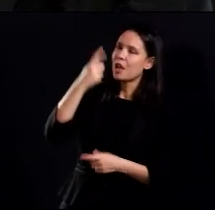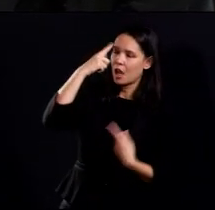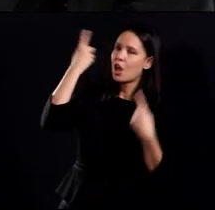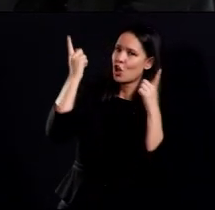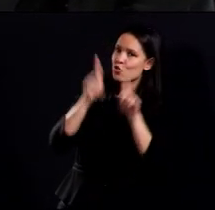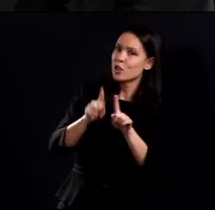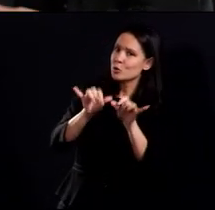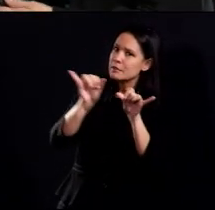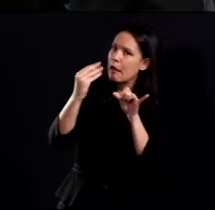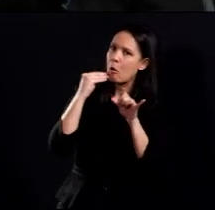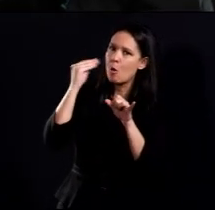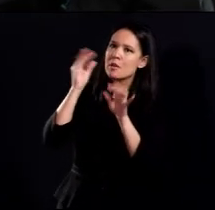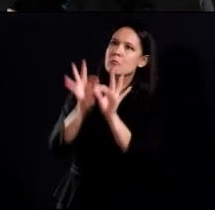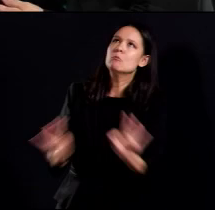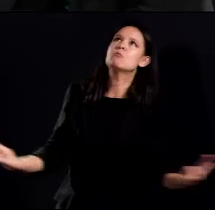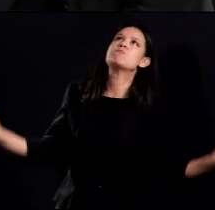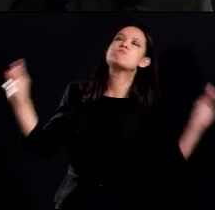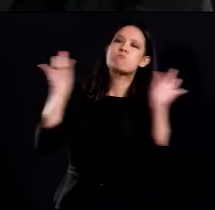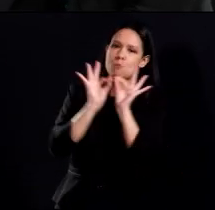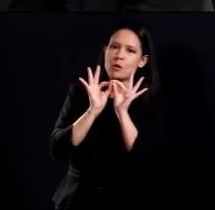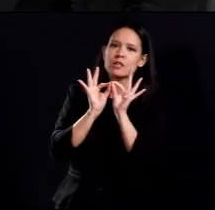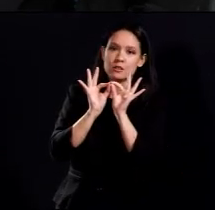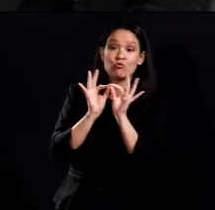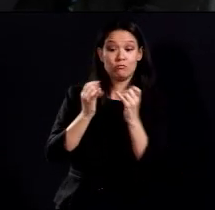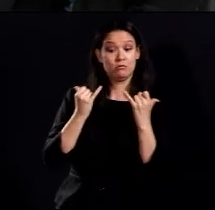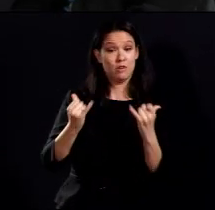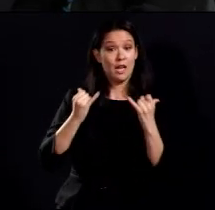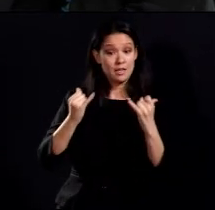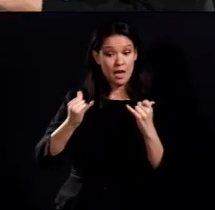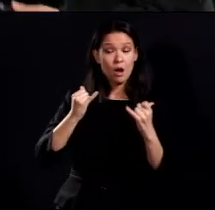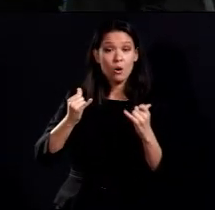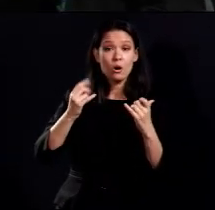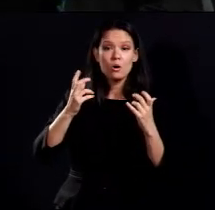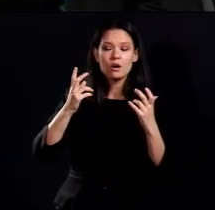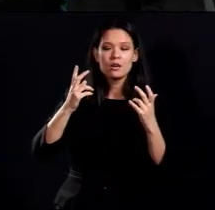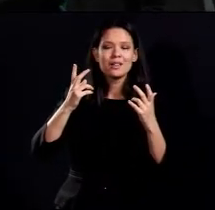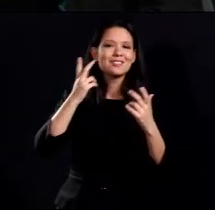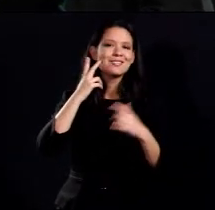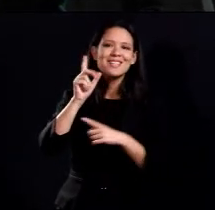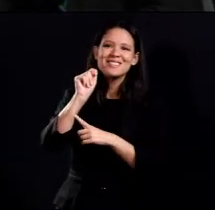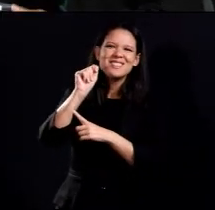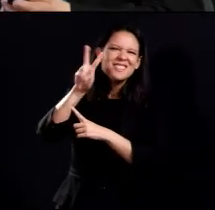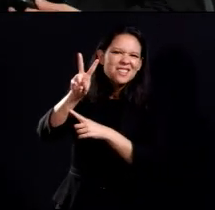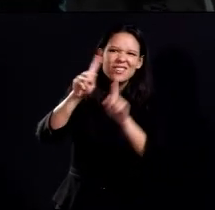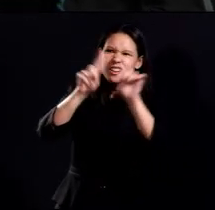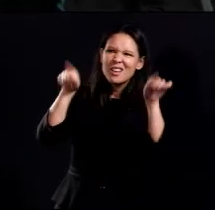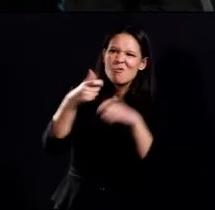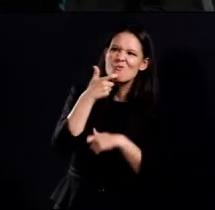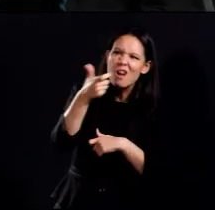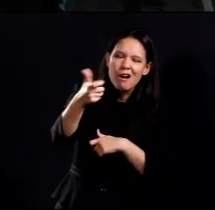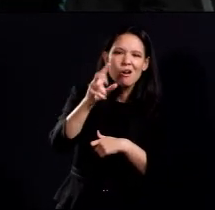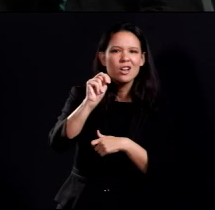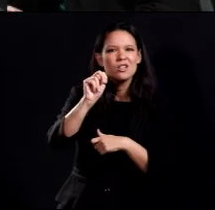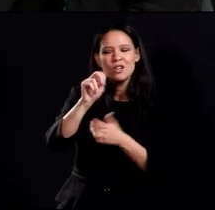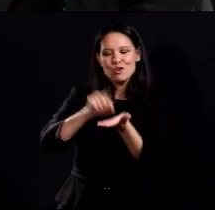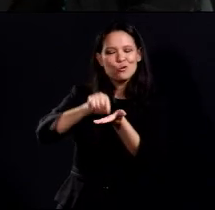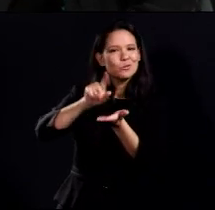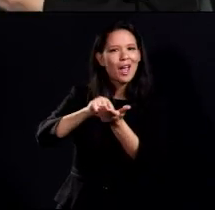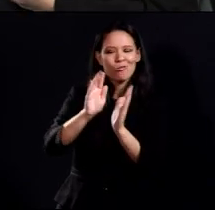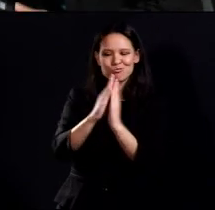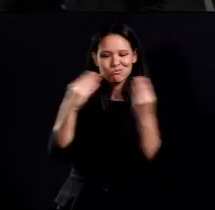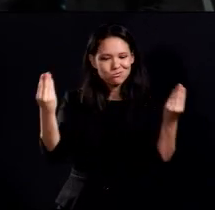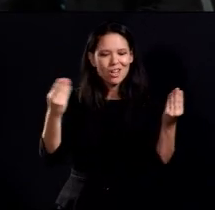to make a big difference. I know right now we're seeing a lot out on TV and we're seeing a lot in the newspaper